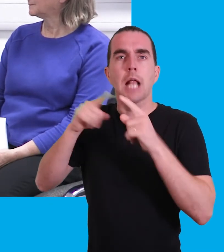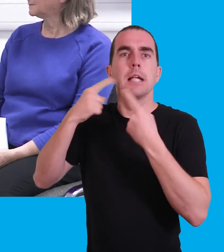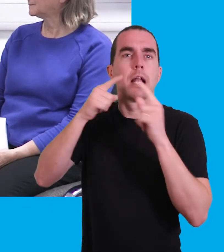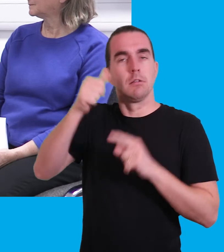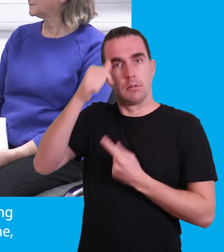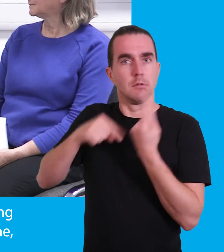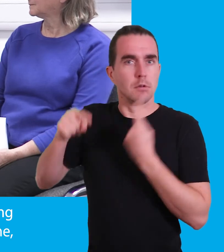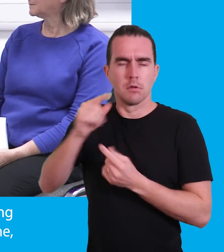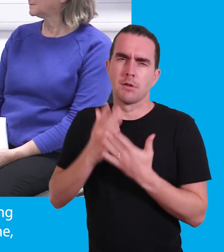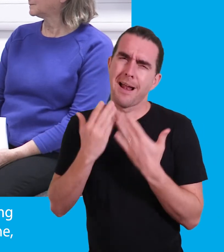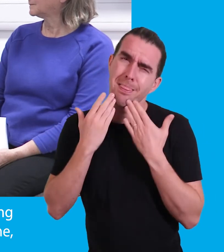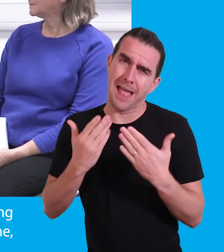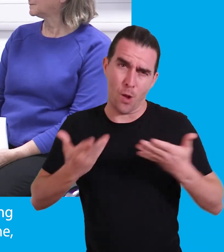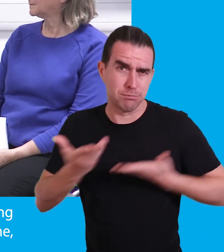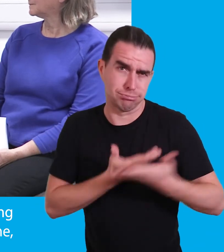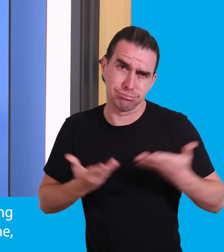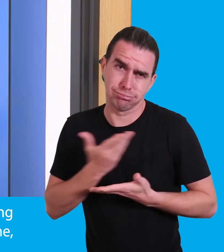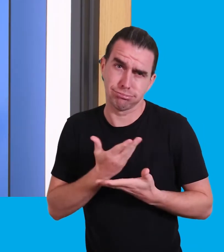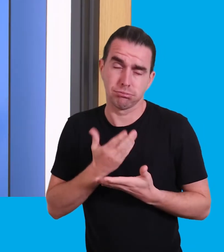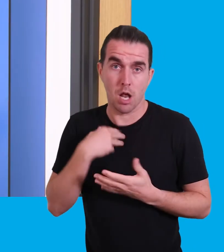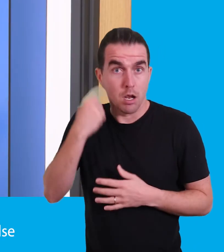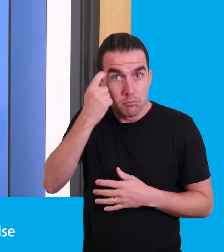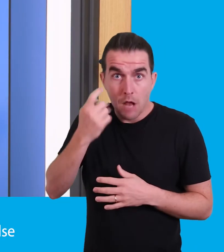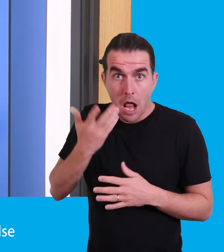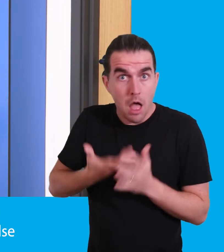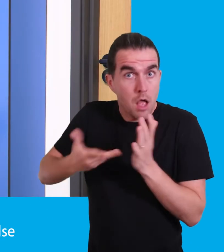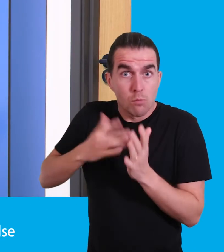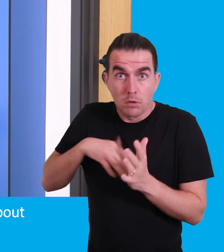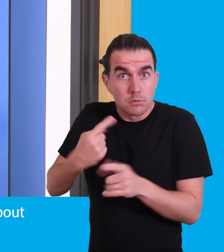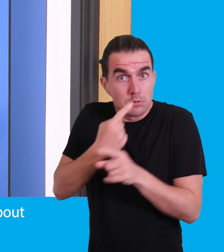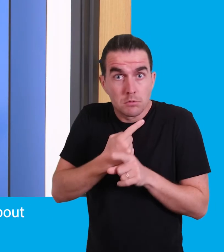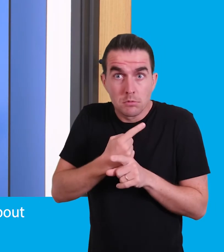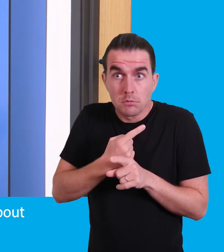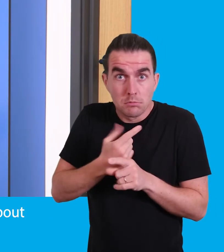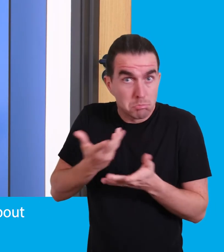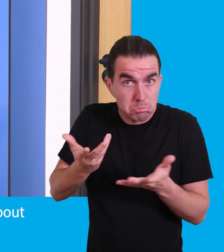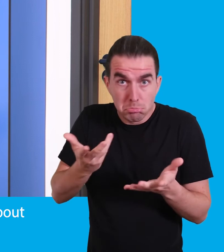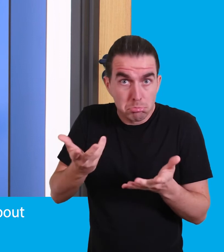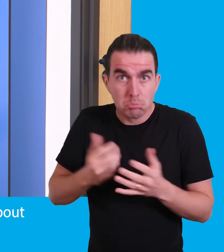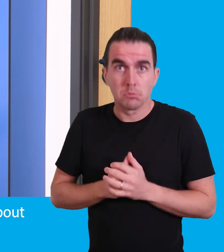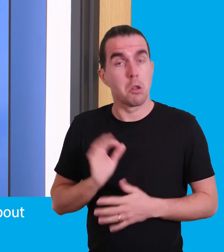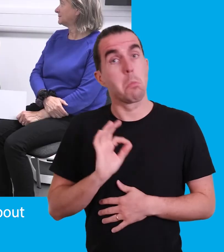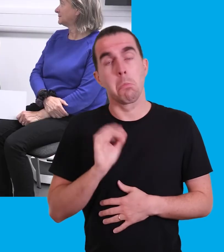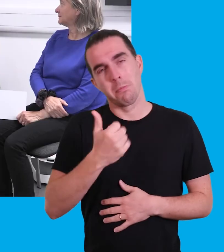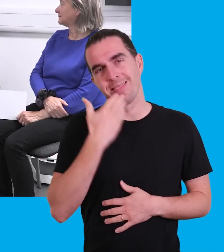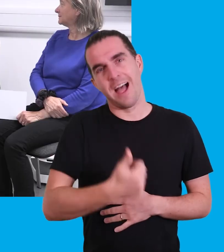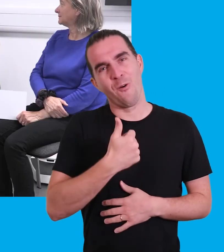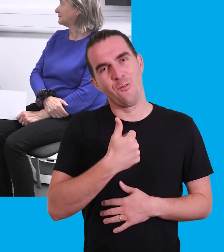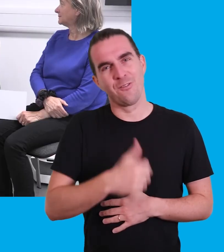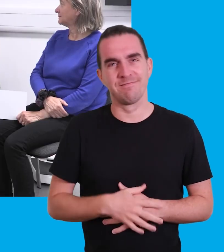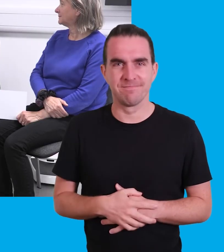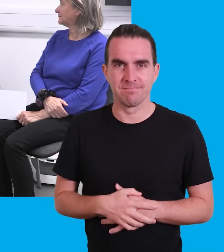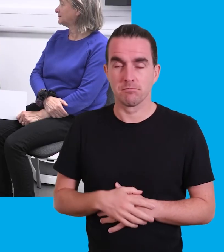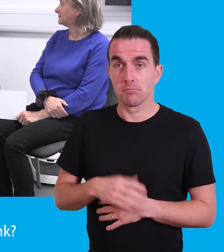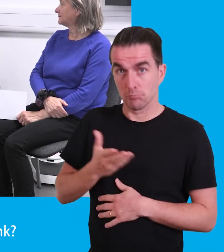you. So thank you for having this discussion with me. And I'm wondering if there's something else that you'd like to talk about before you leave. No, thank